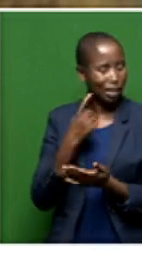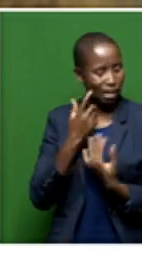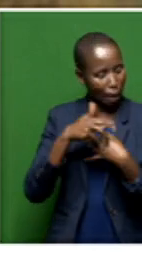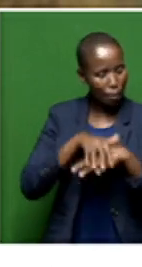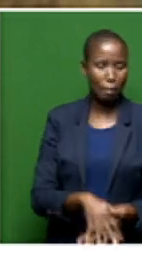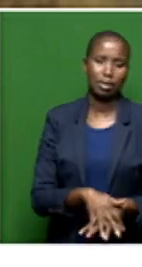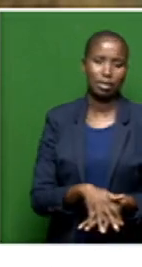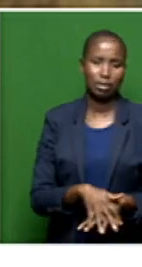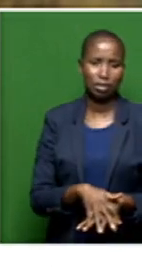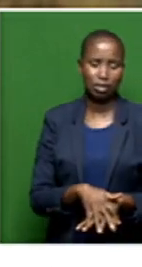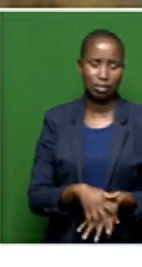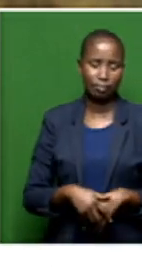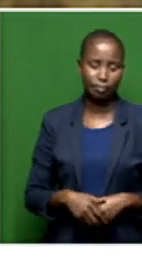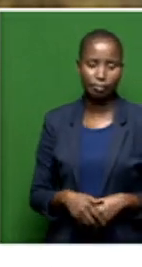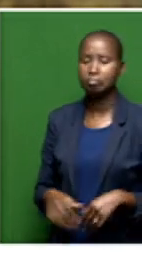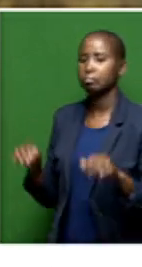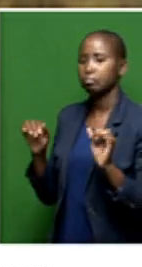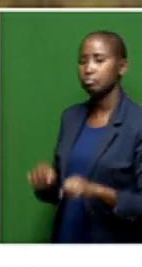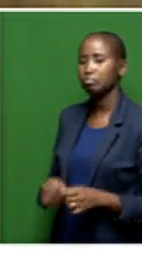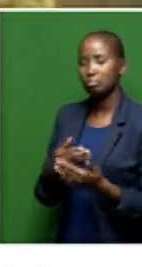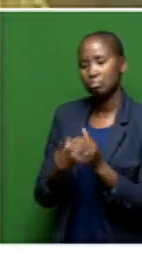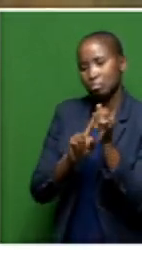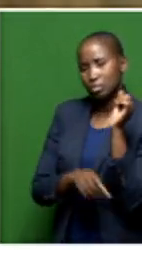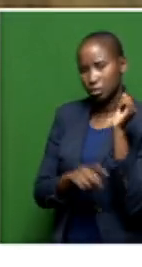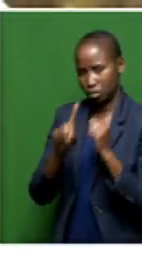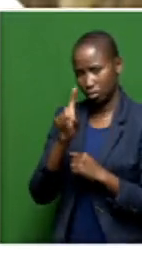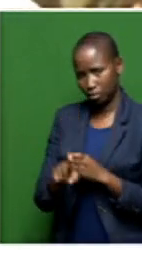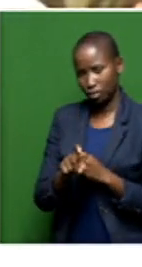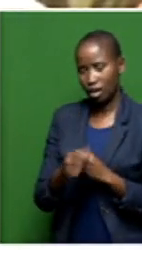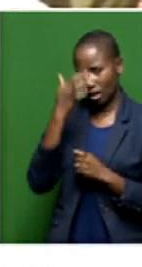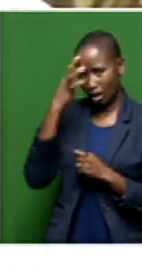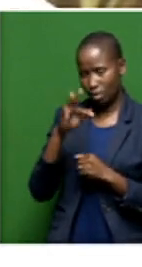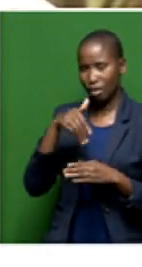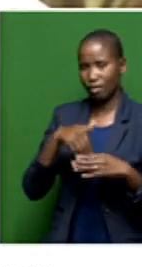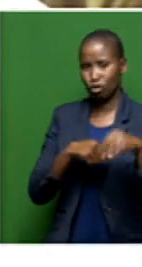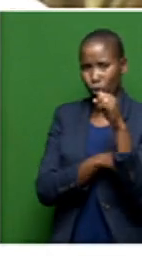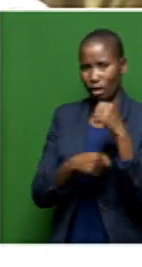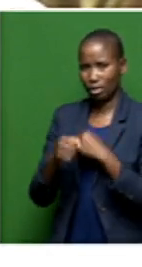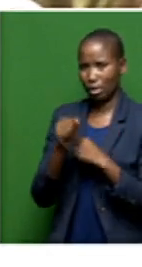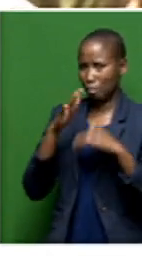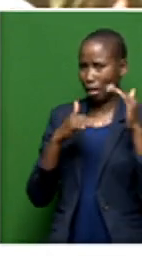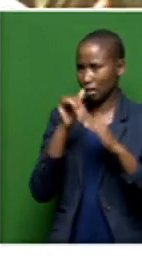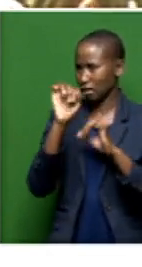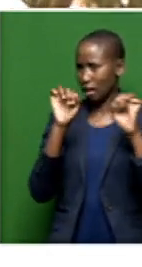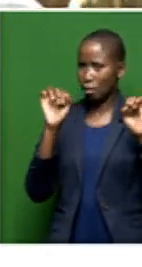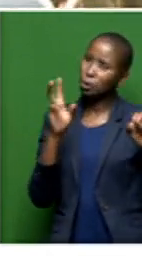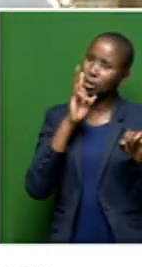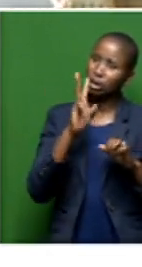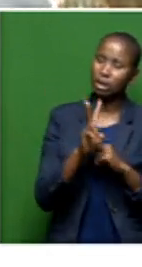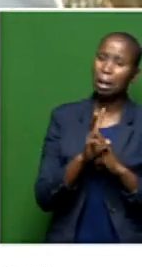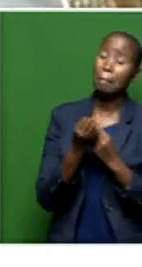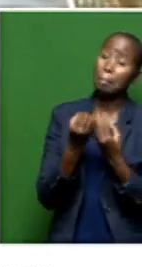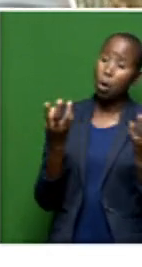or they are created. Just last question, the government infrastructure, you get to see many of them really being